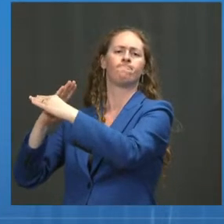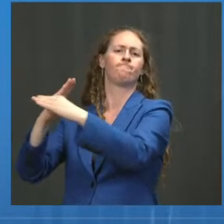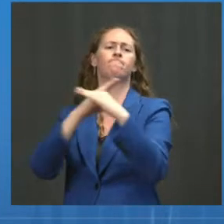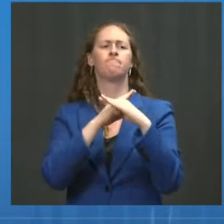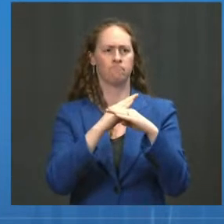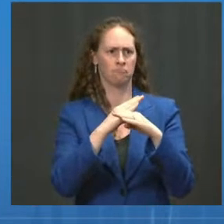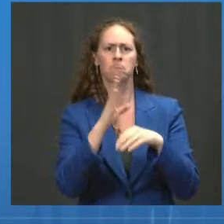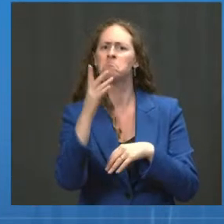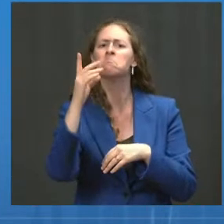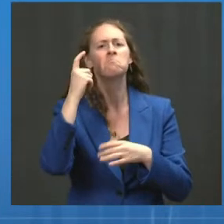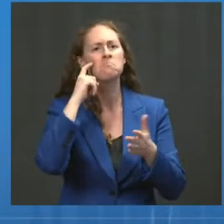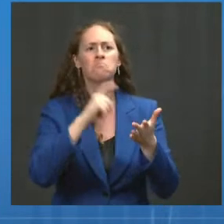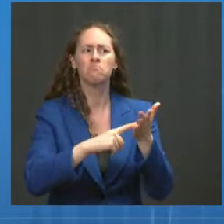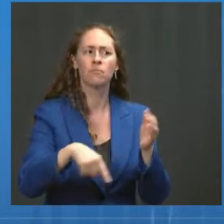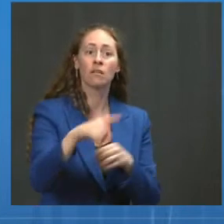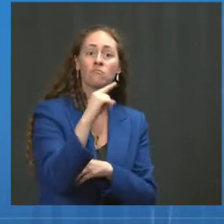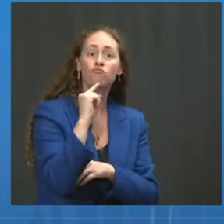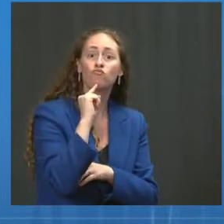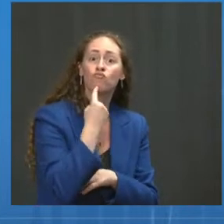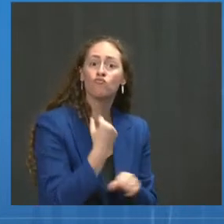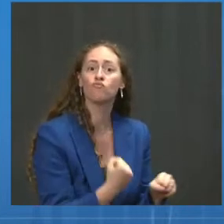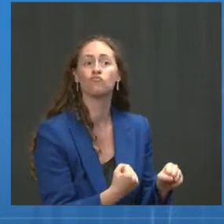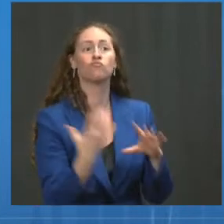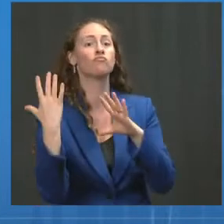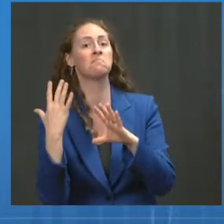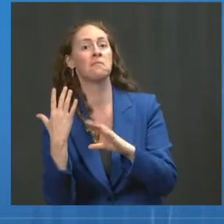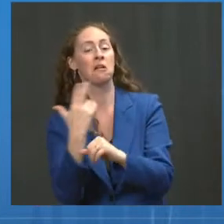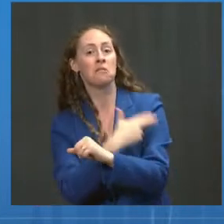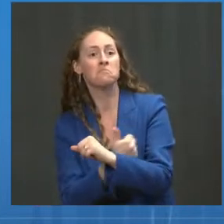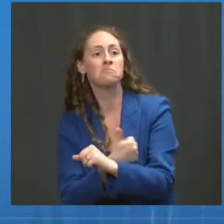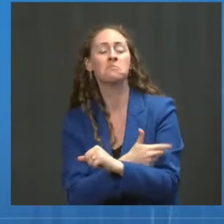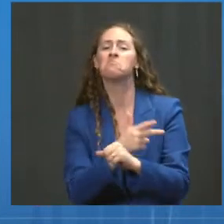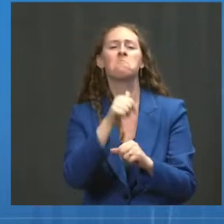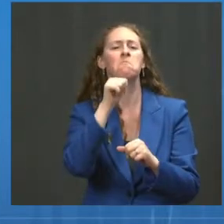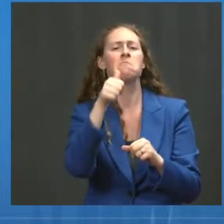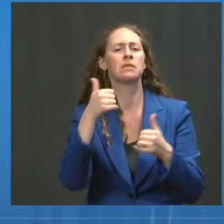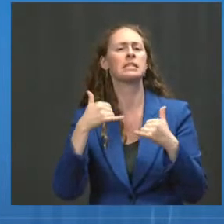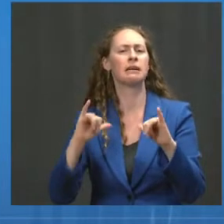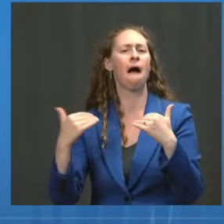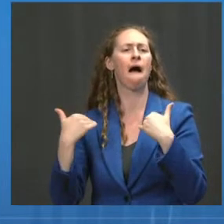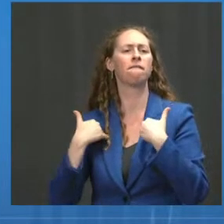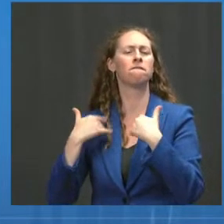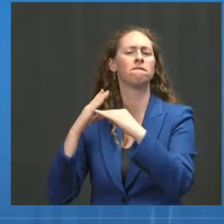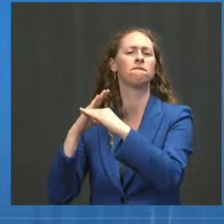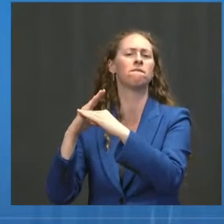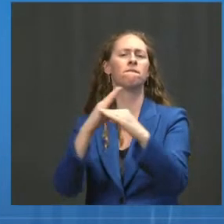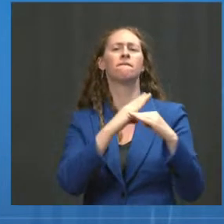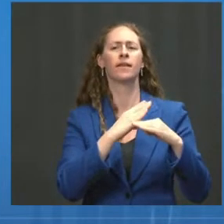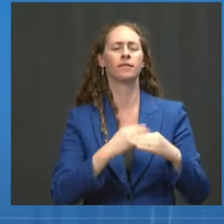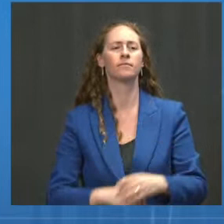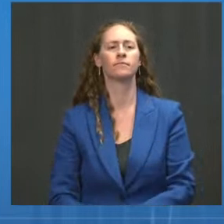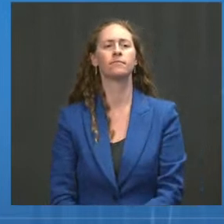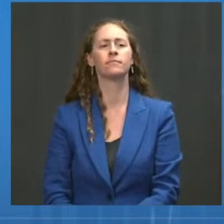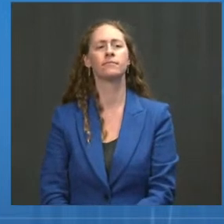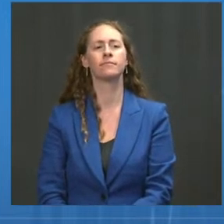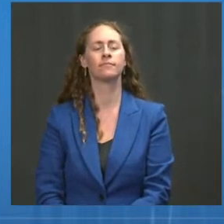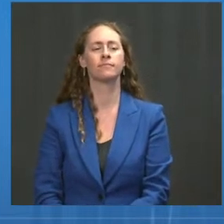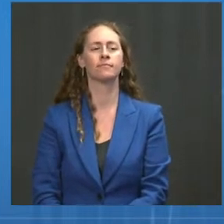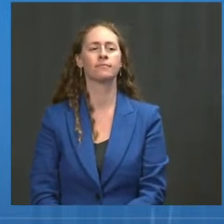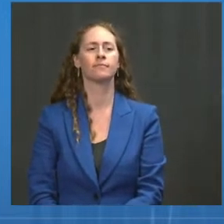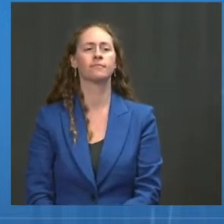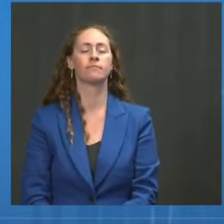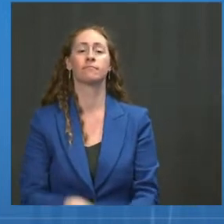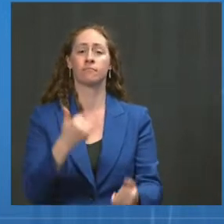Included in the same reports described before, data from New York State and Mayo Clinic also show that vaccine effectiveness against